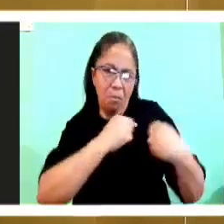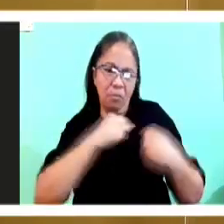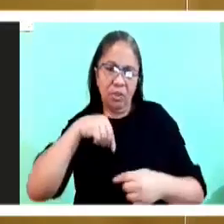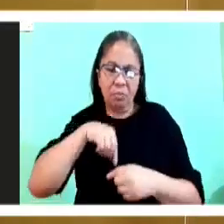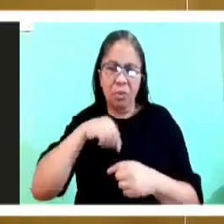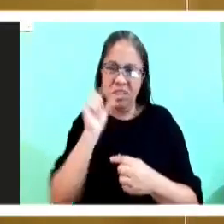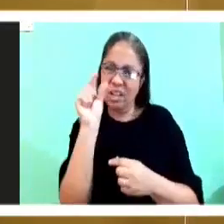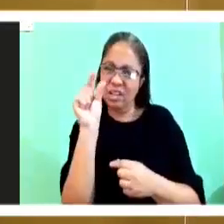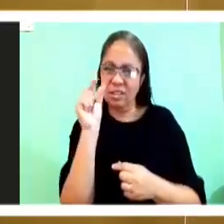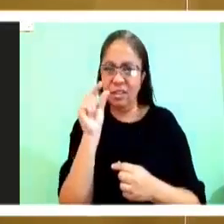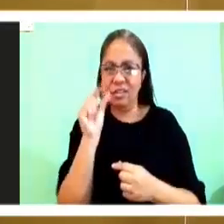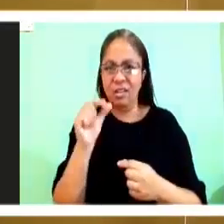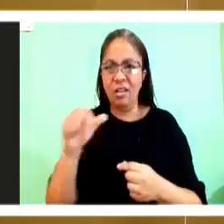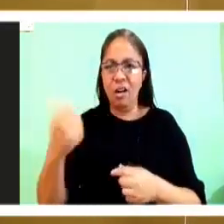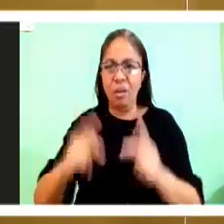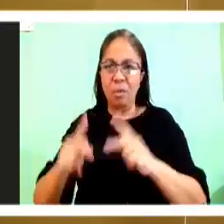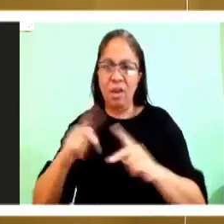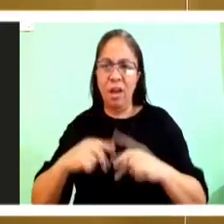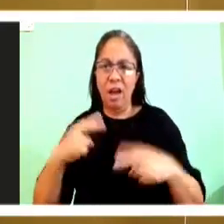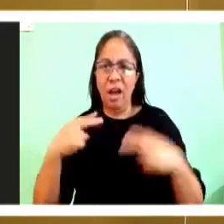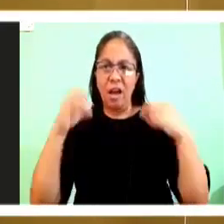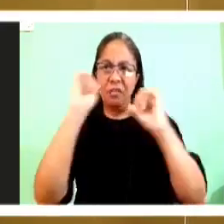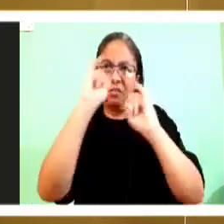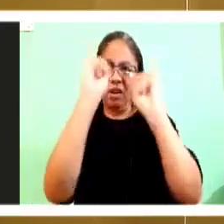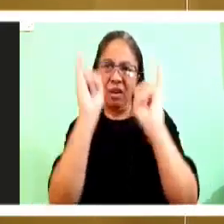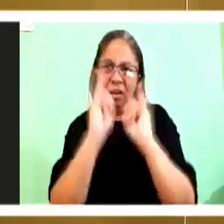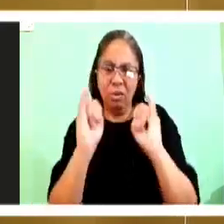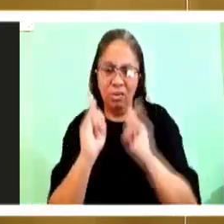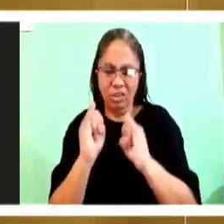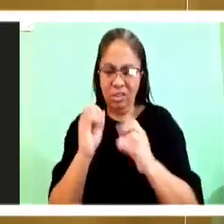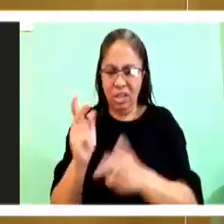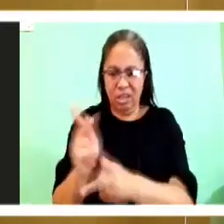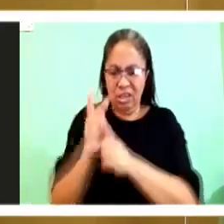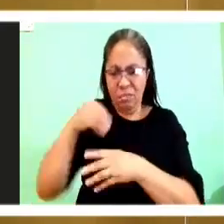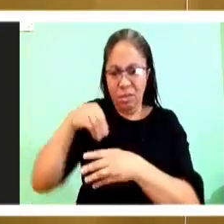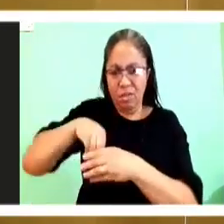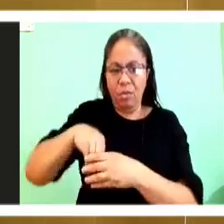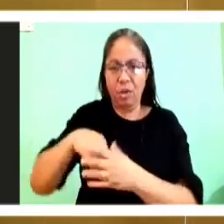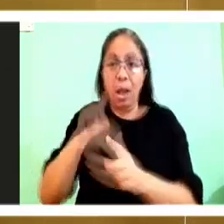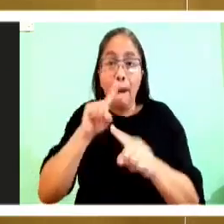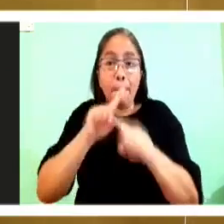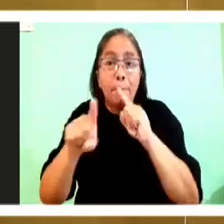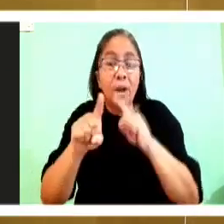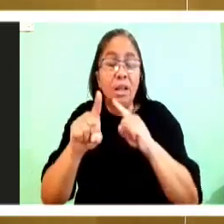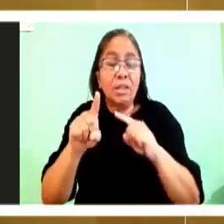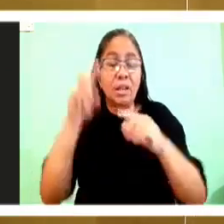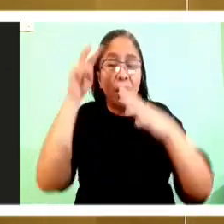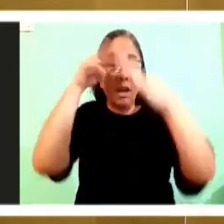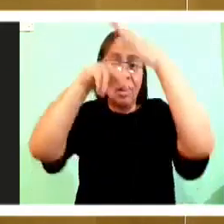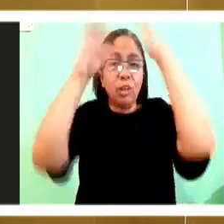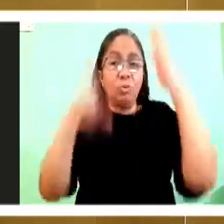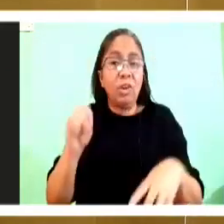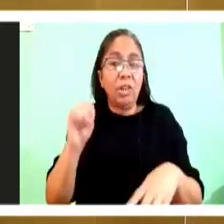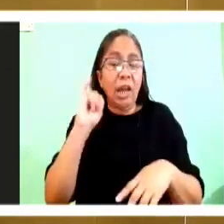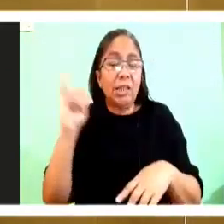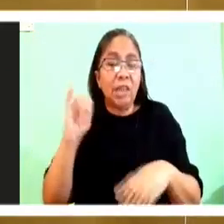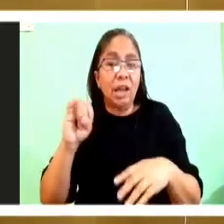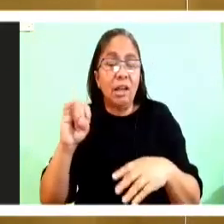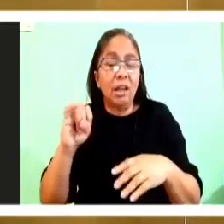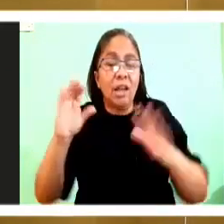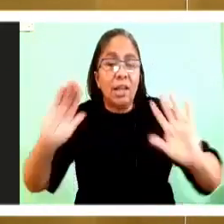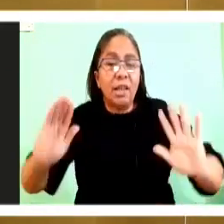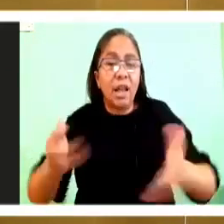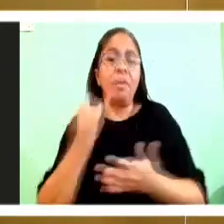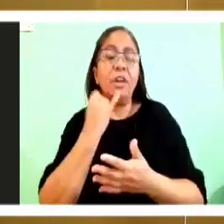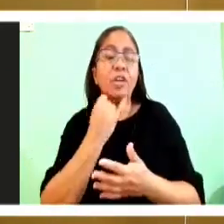had images of God that they could move around as they want. But Isaiah starts helping Israel to understand that God